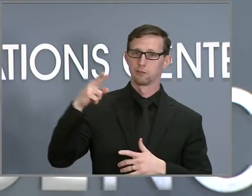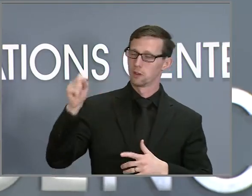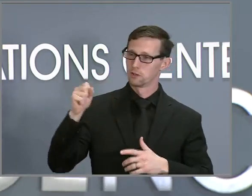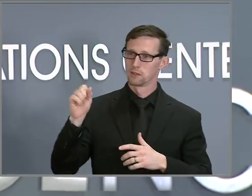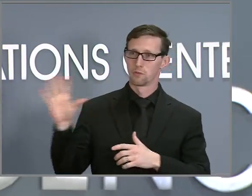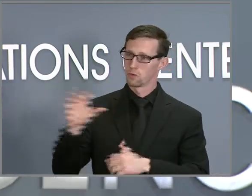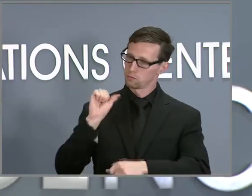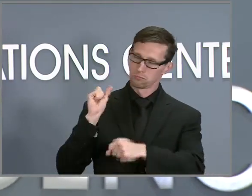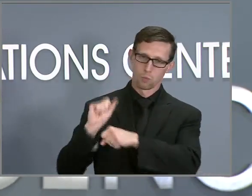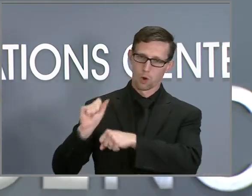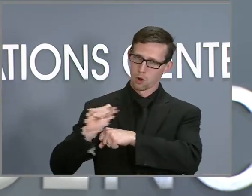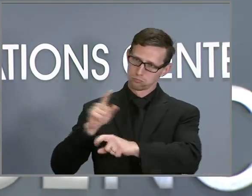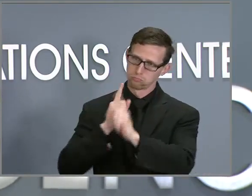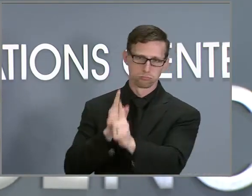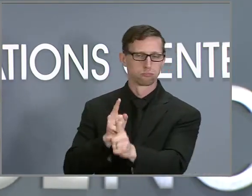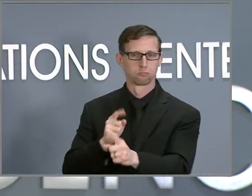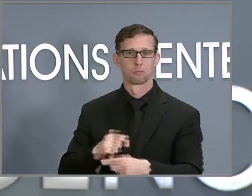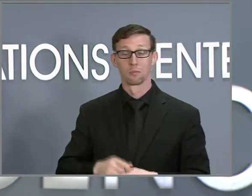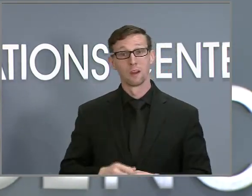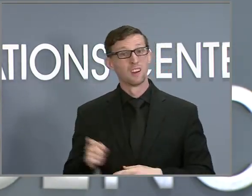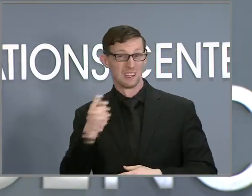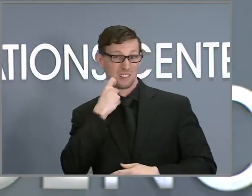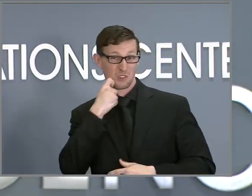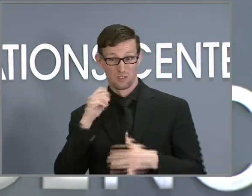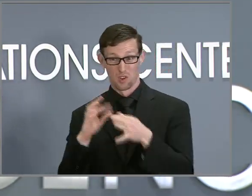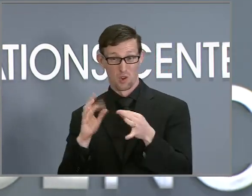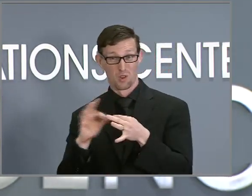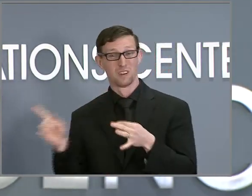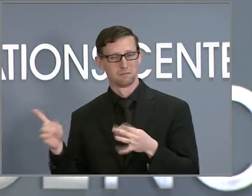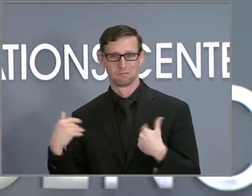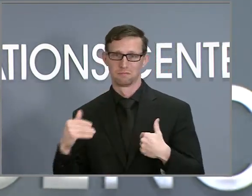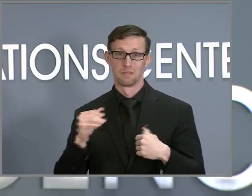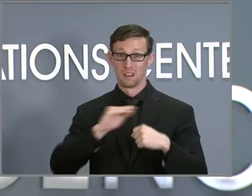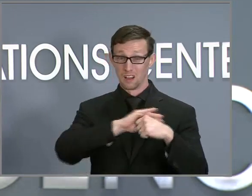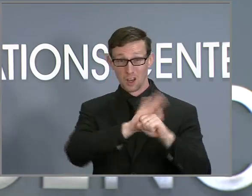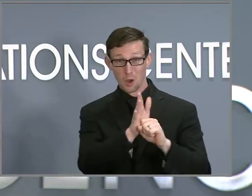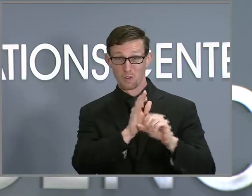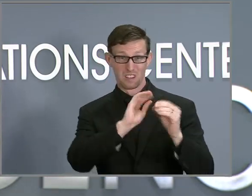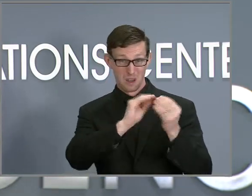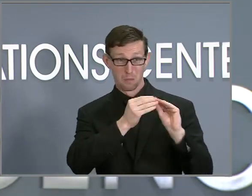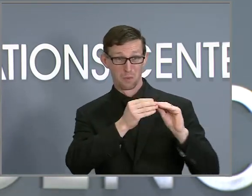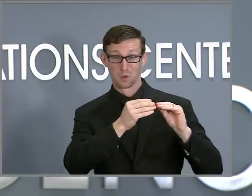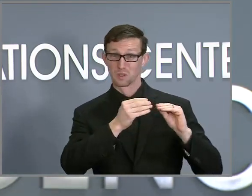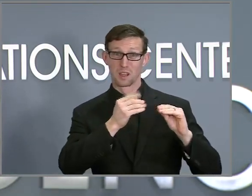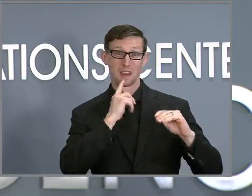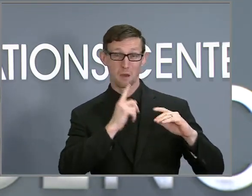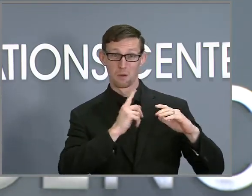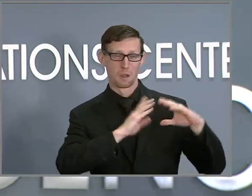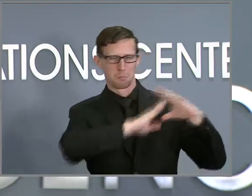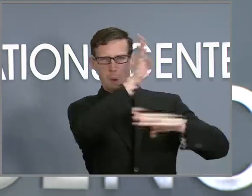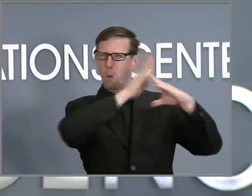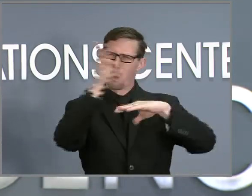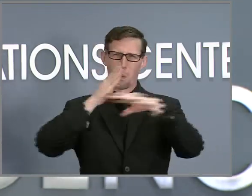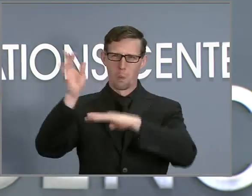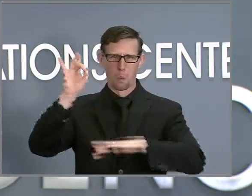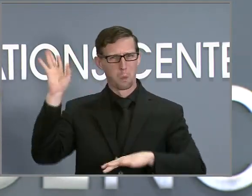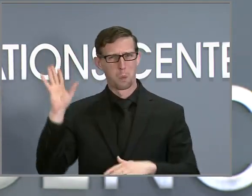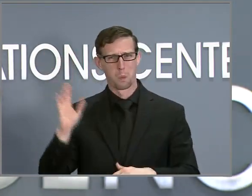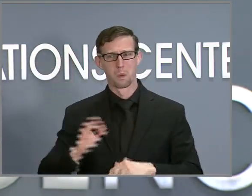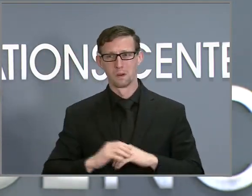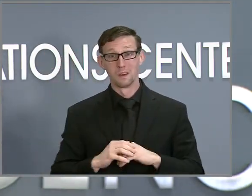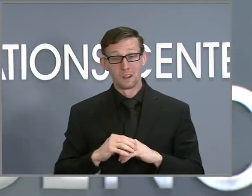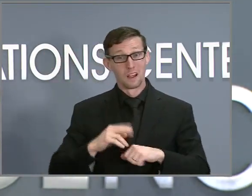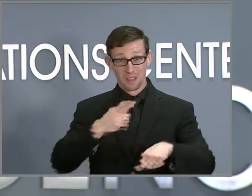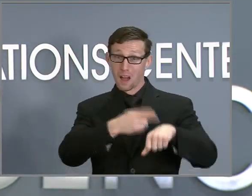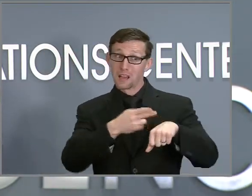As you heard Secretary Kinsley's update cases of COVID-19 are reaching all time highs right now. Our hospitals still